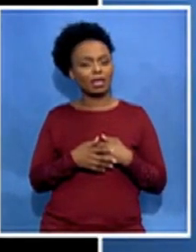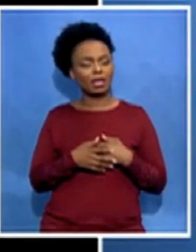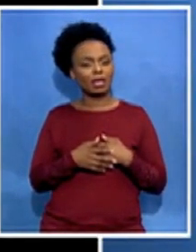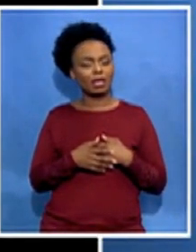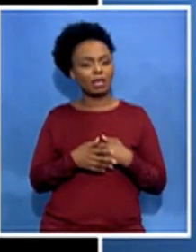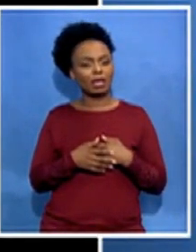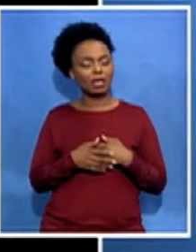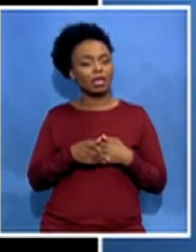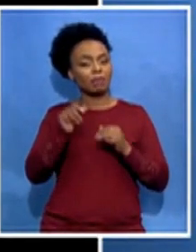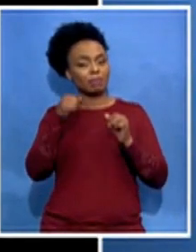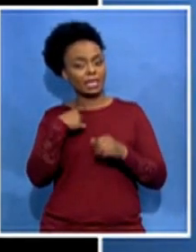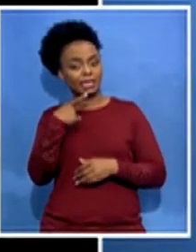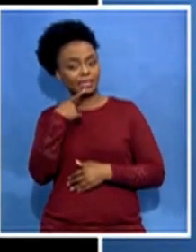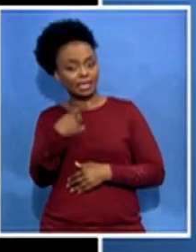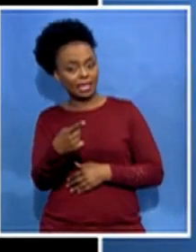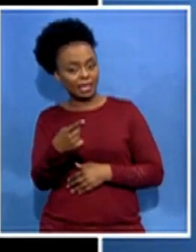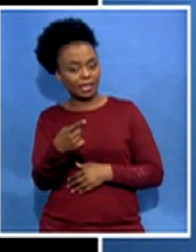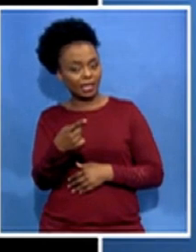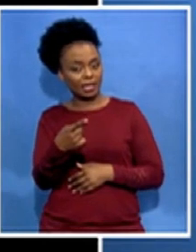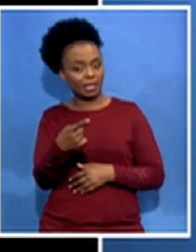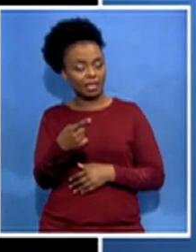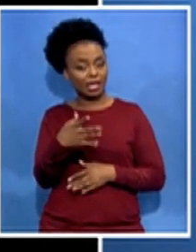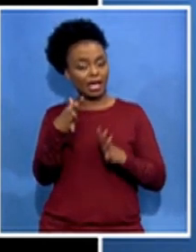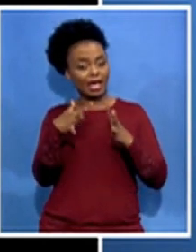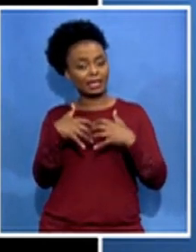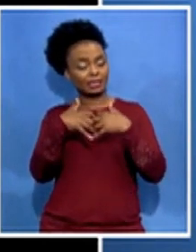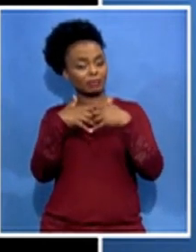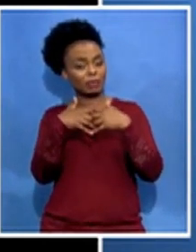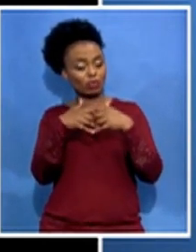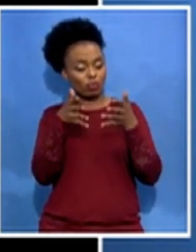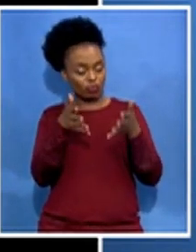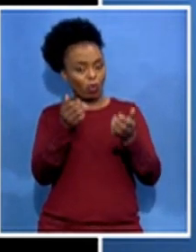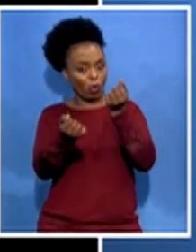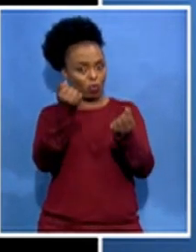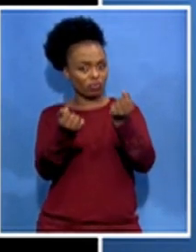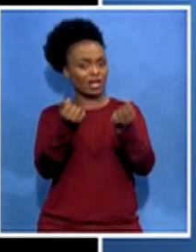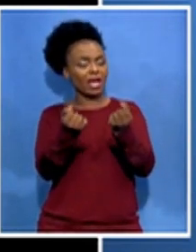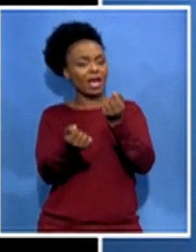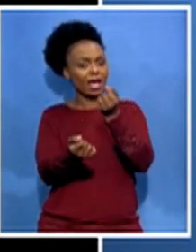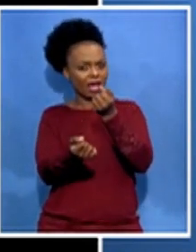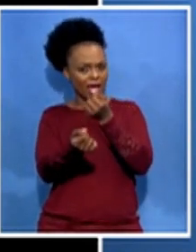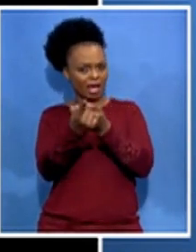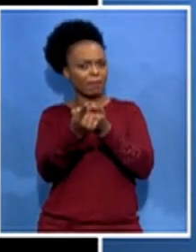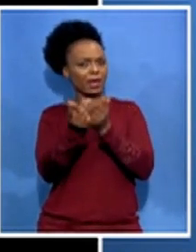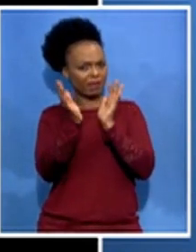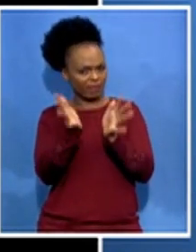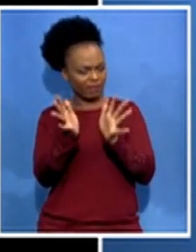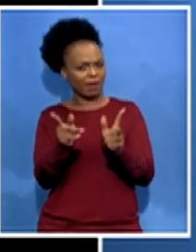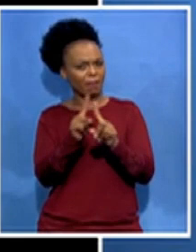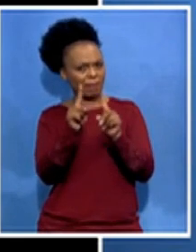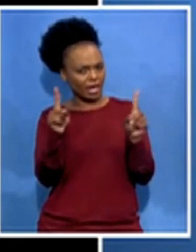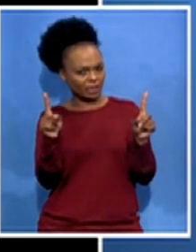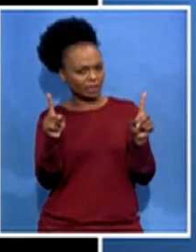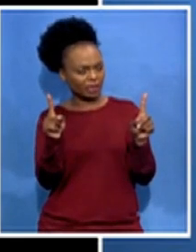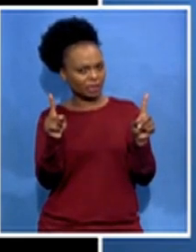establishment of such courts did help but you still have people who are out of